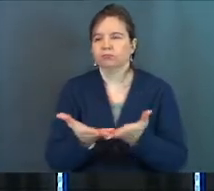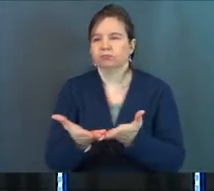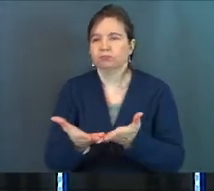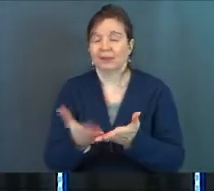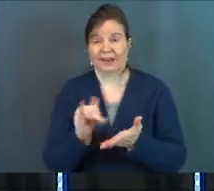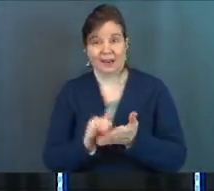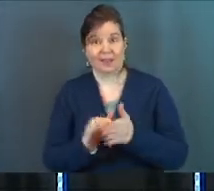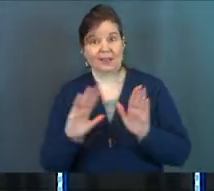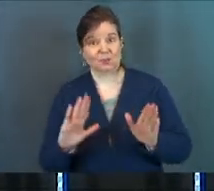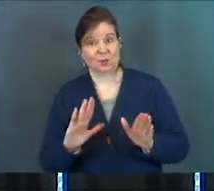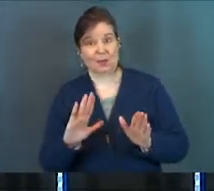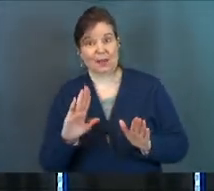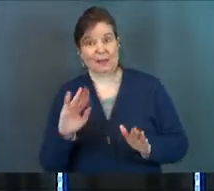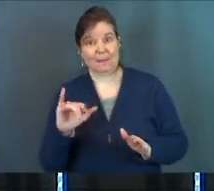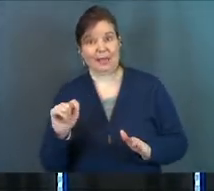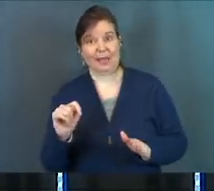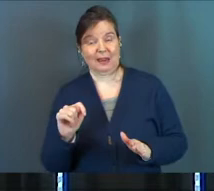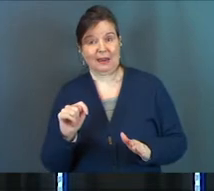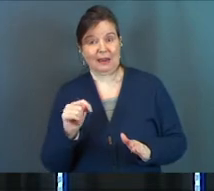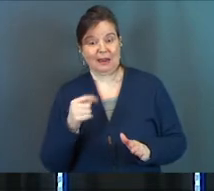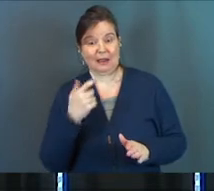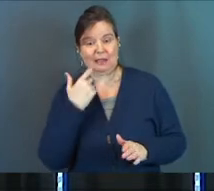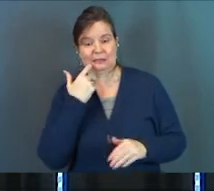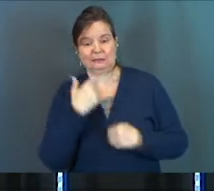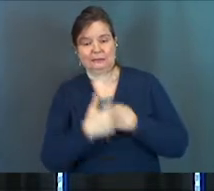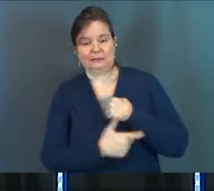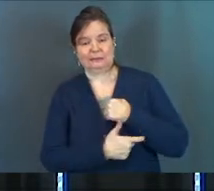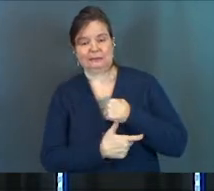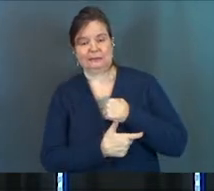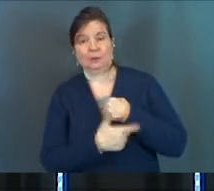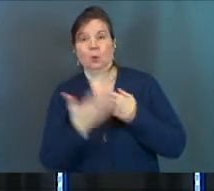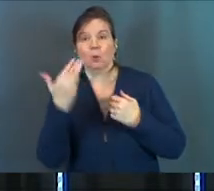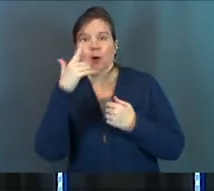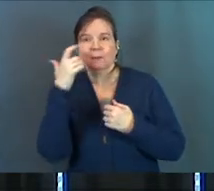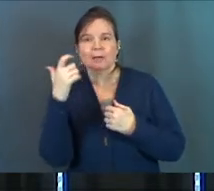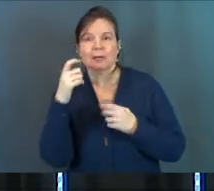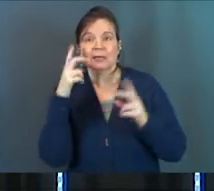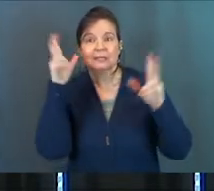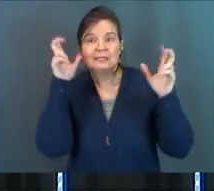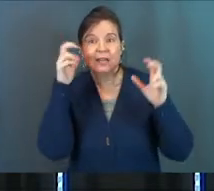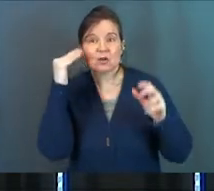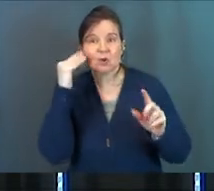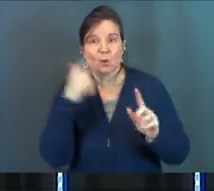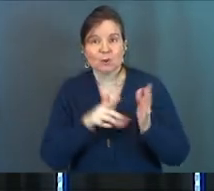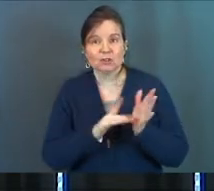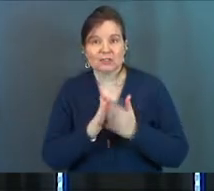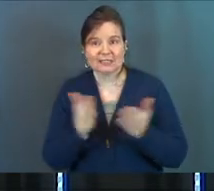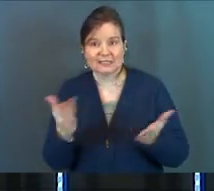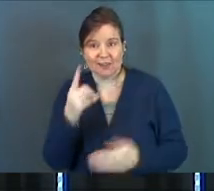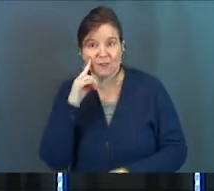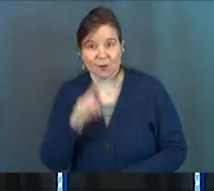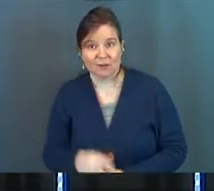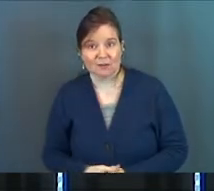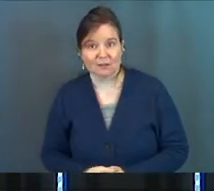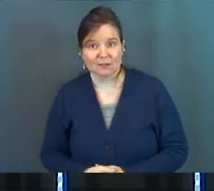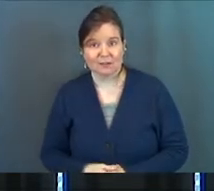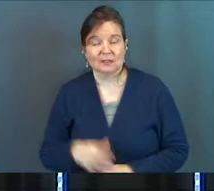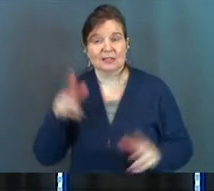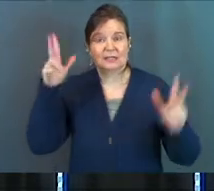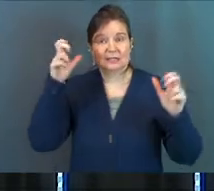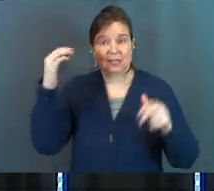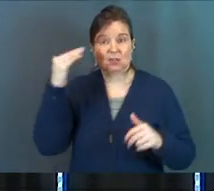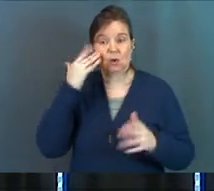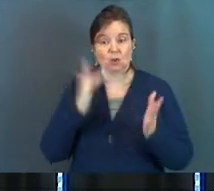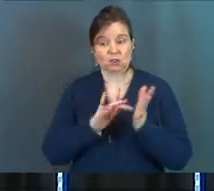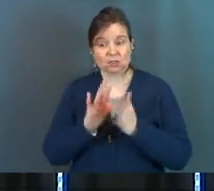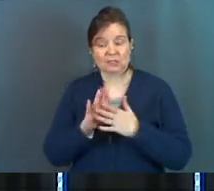Now that's some great bait, isn't it? Why? Because Satan knows what Jesus is here for. Satan